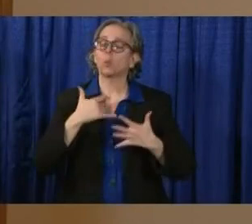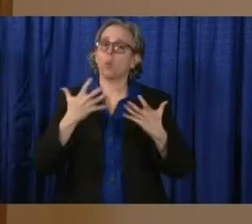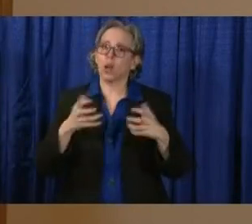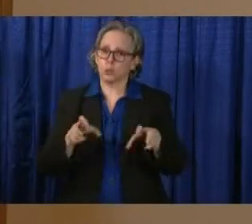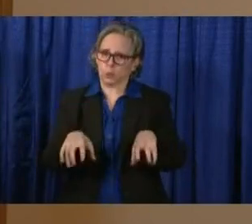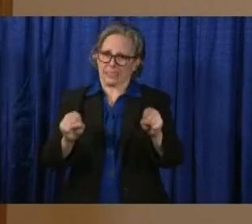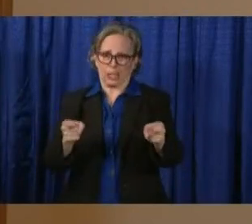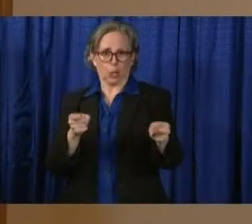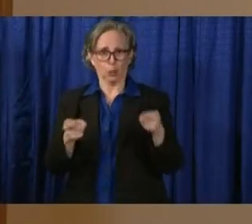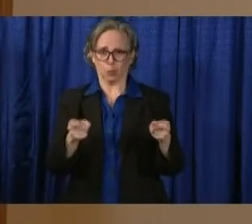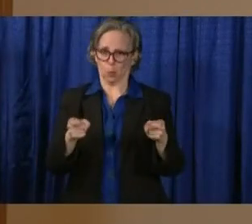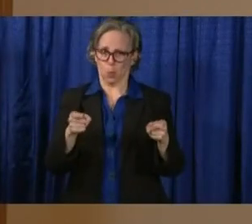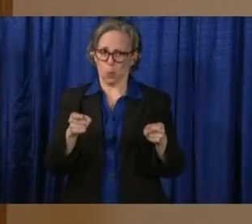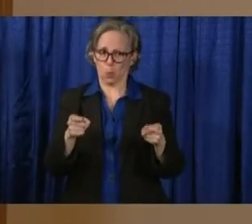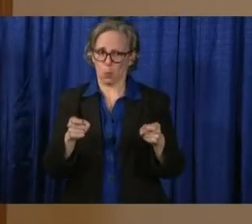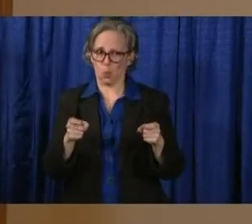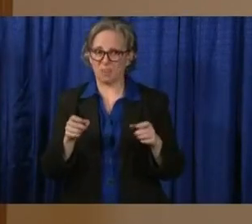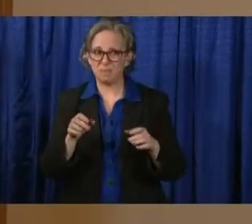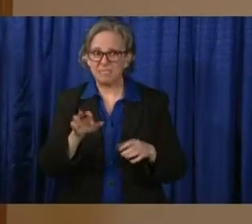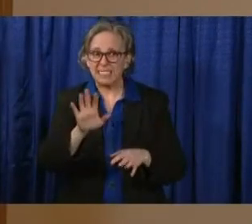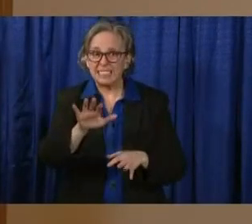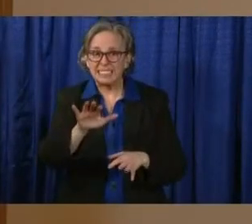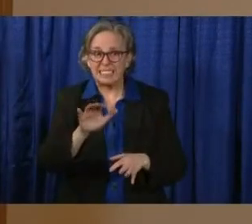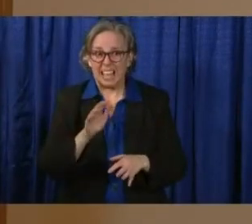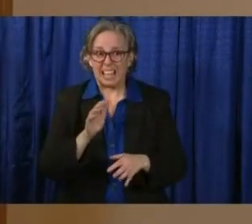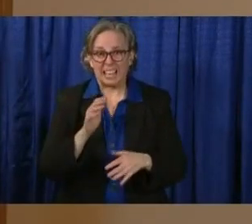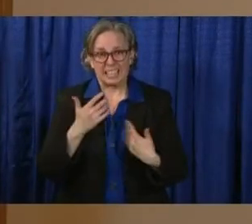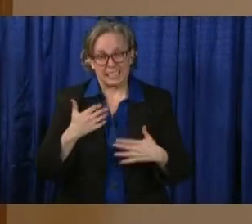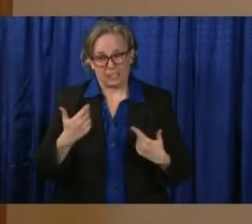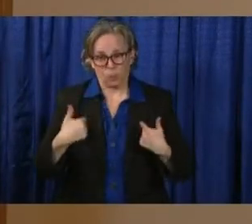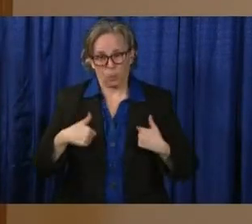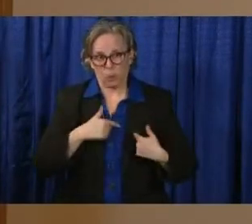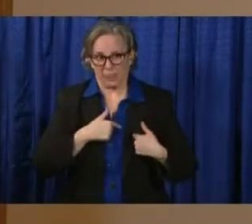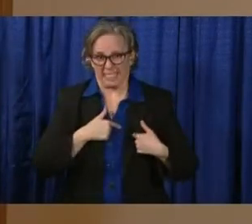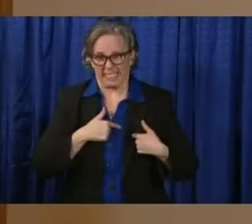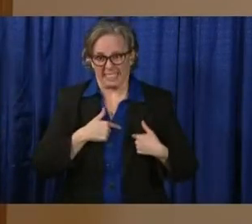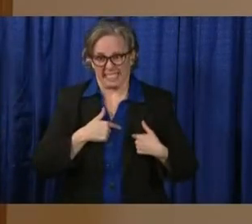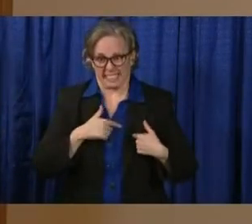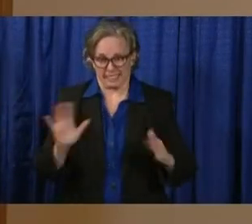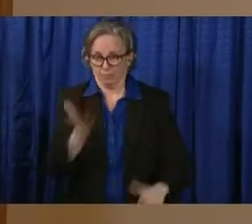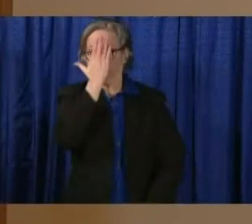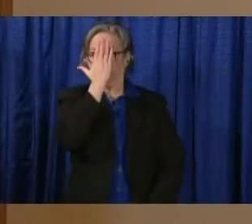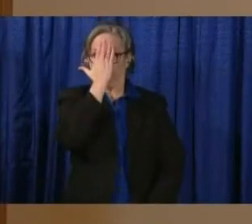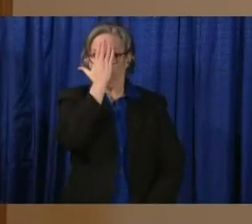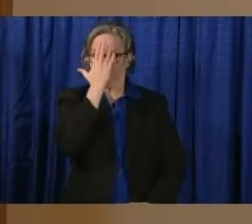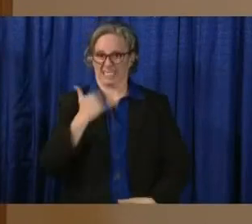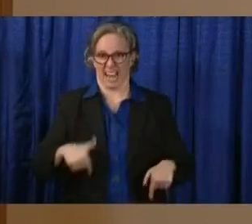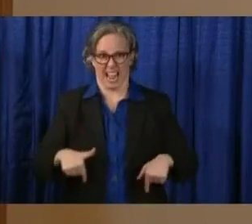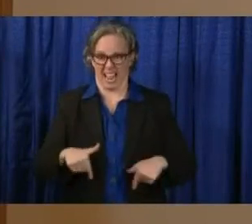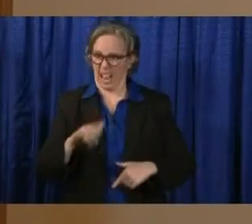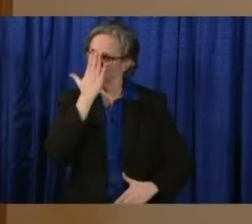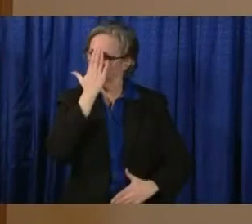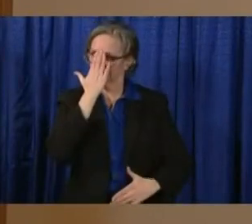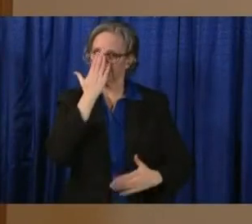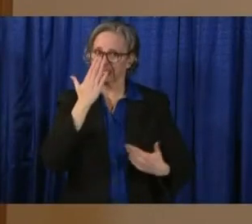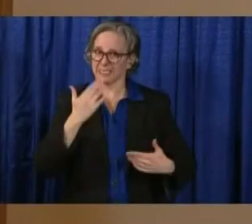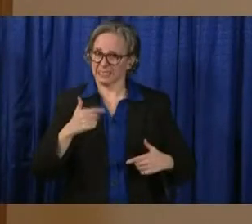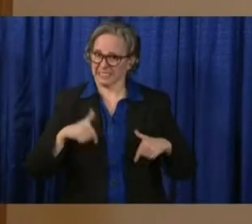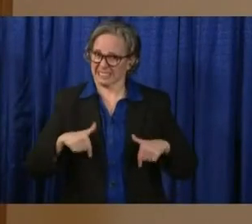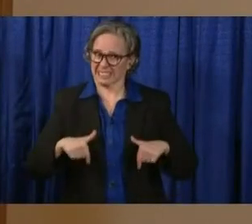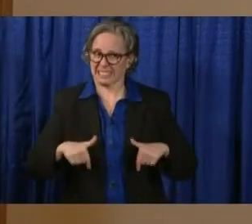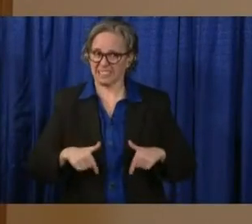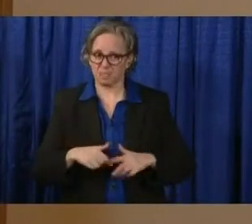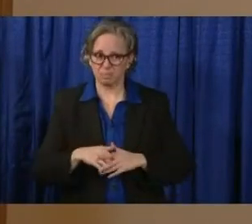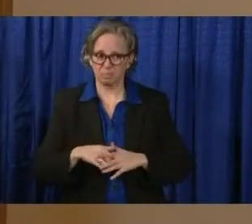is in our hands. Everything, we're doing all the health care things we can do. We are building that out. We are doing all the moving of mountains.